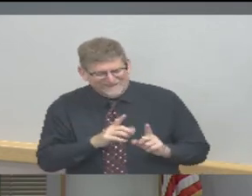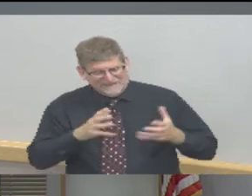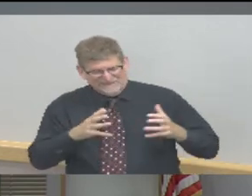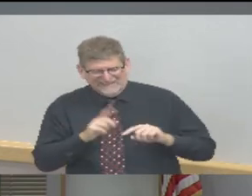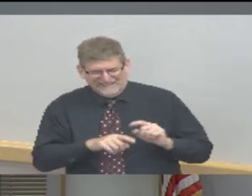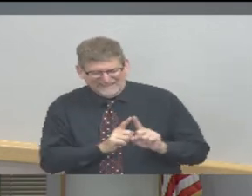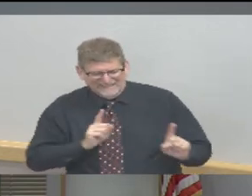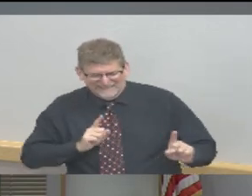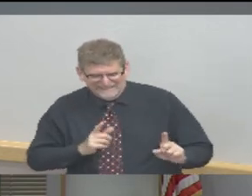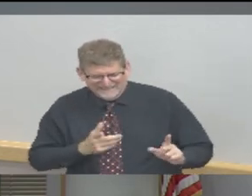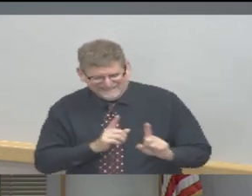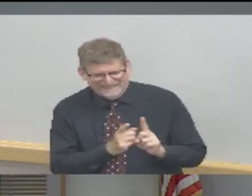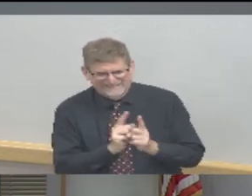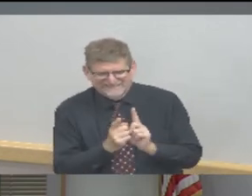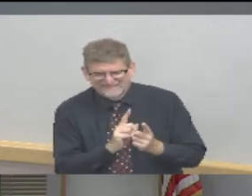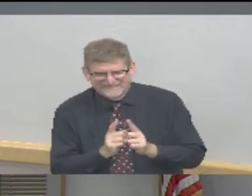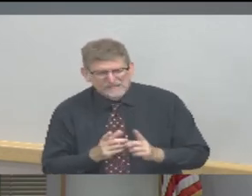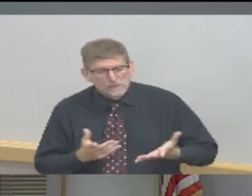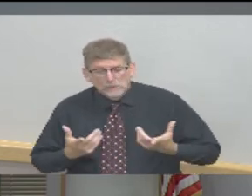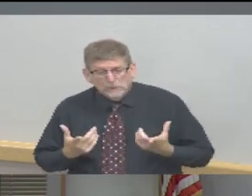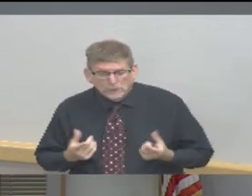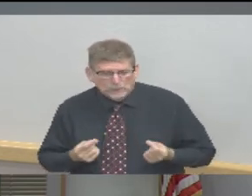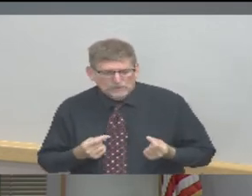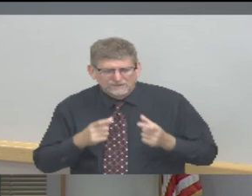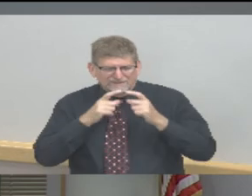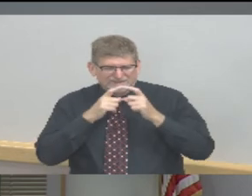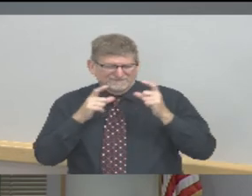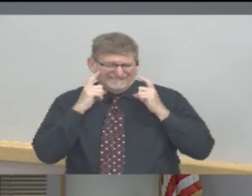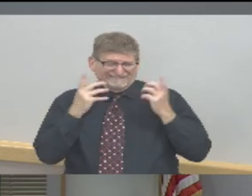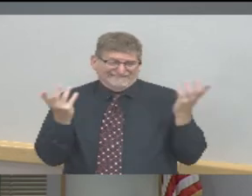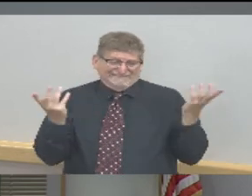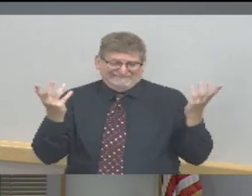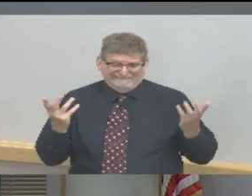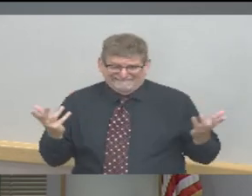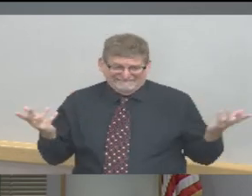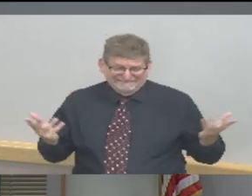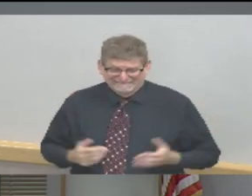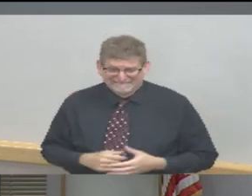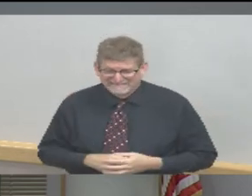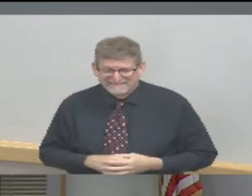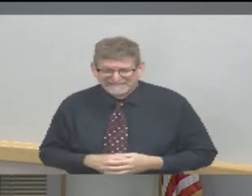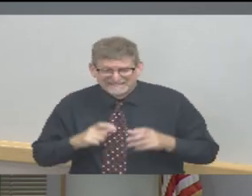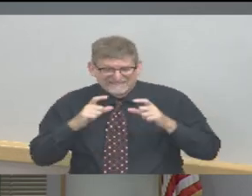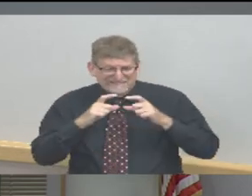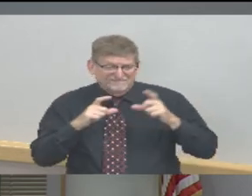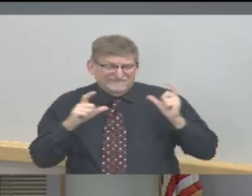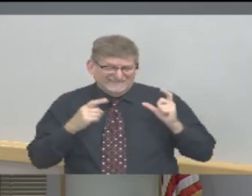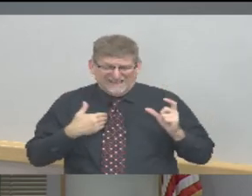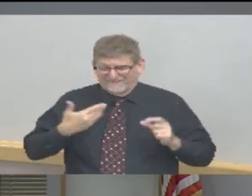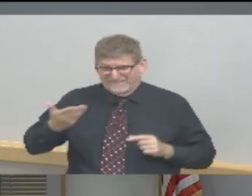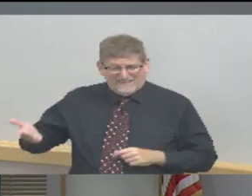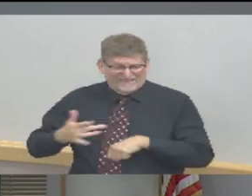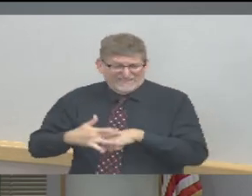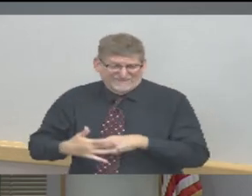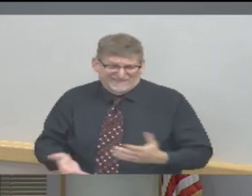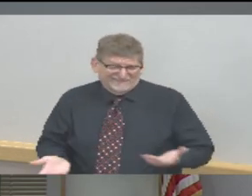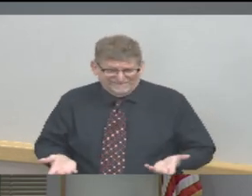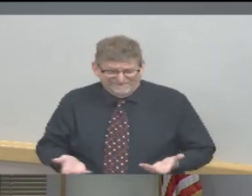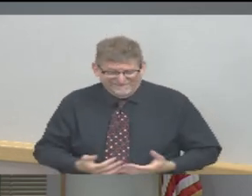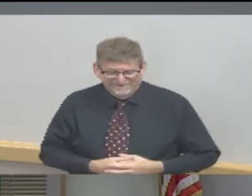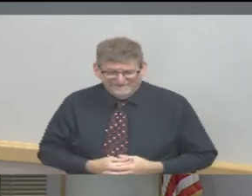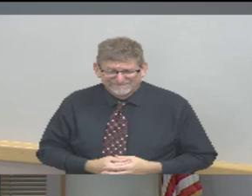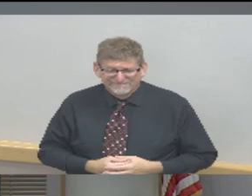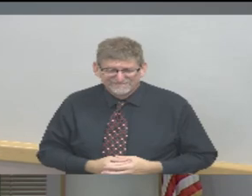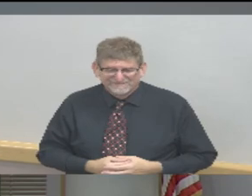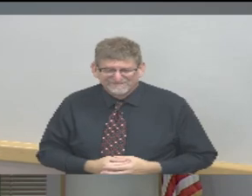comes into play. Because the masks are there to help us, especially in settings